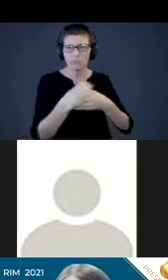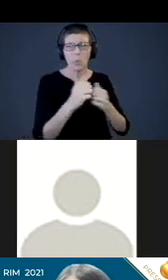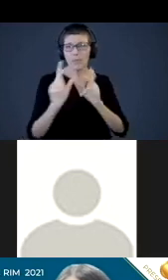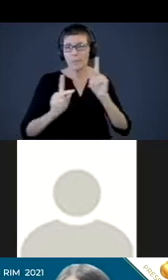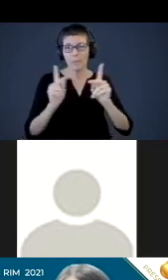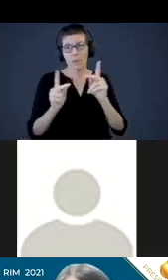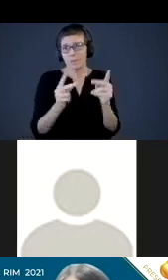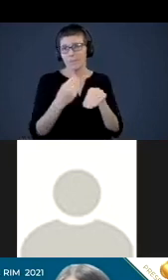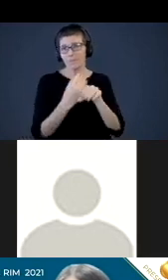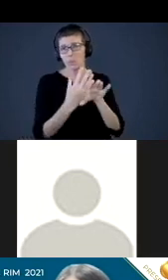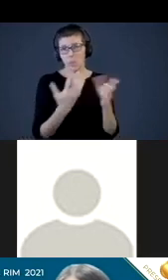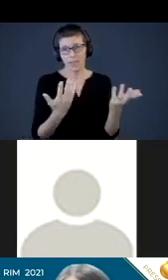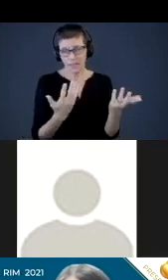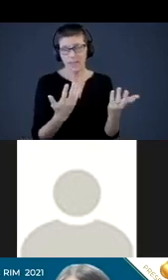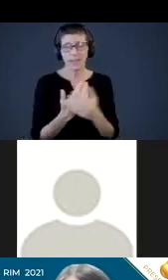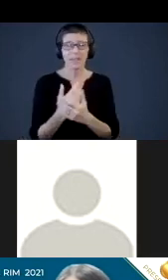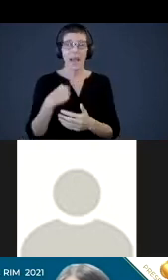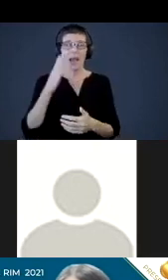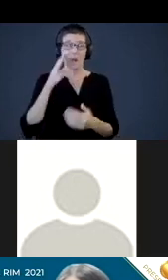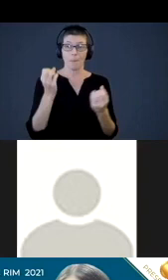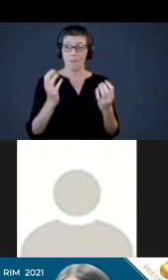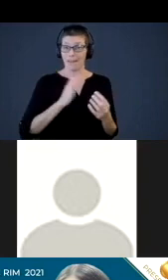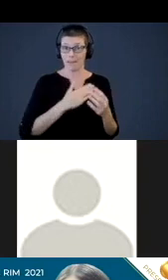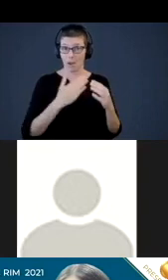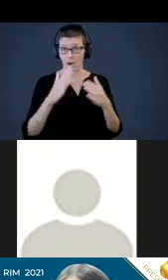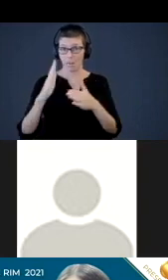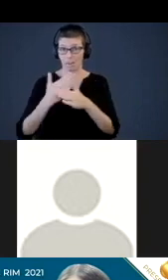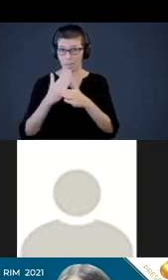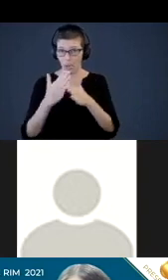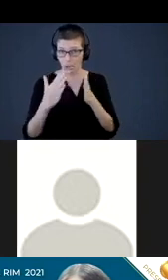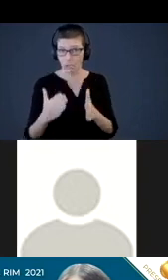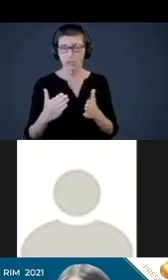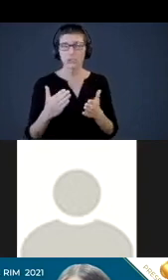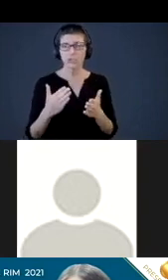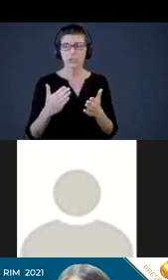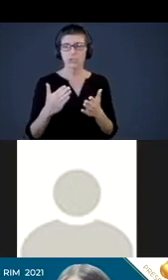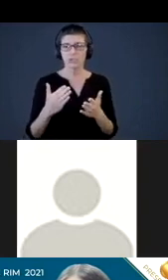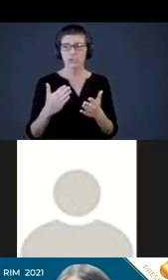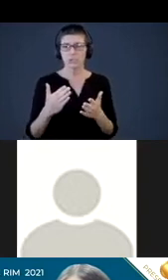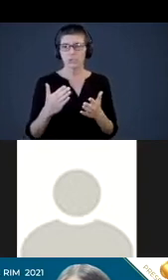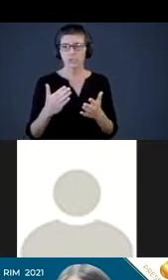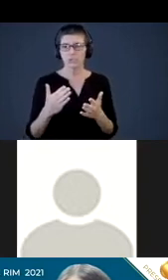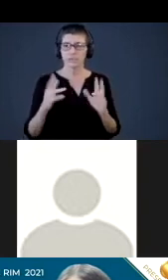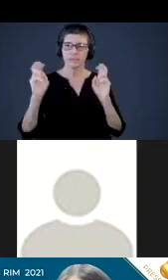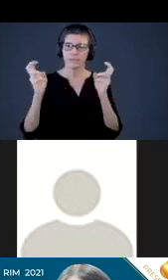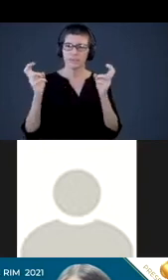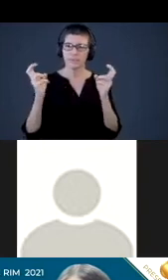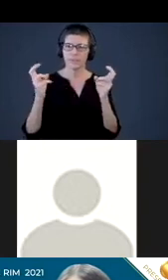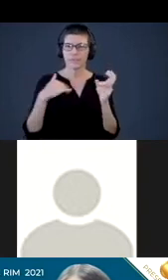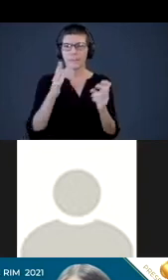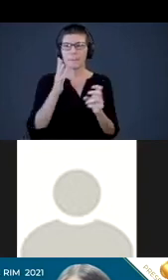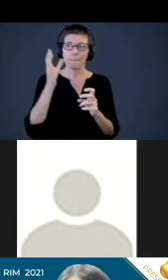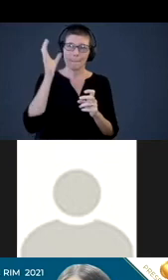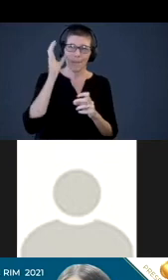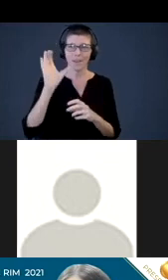I know that many of our partners do those kind of what call the, you know, parent cafe